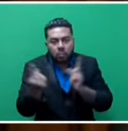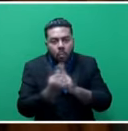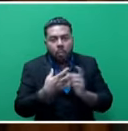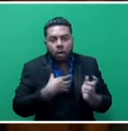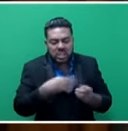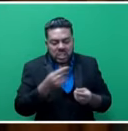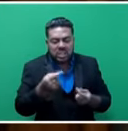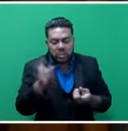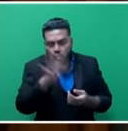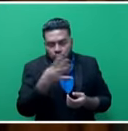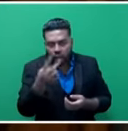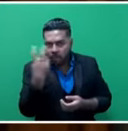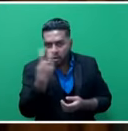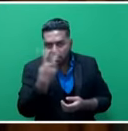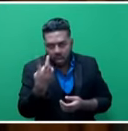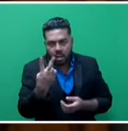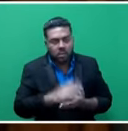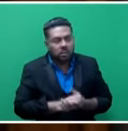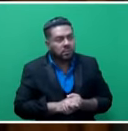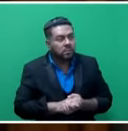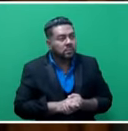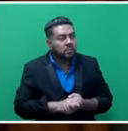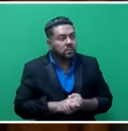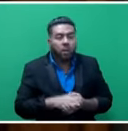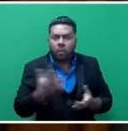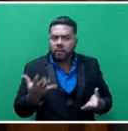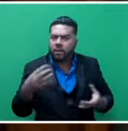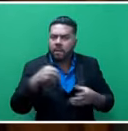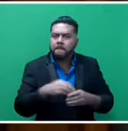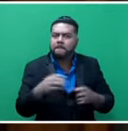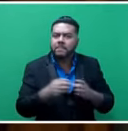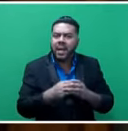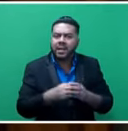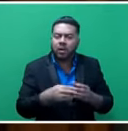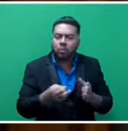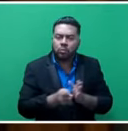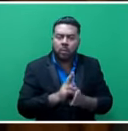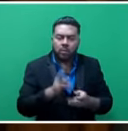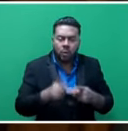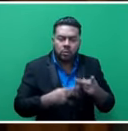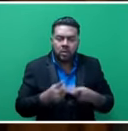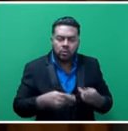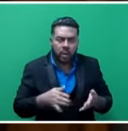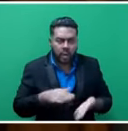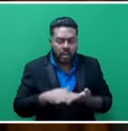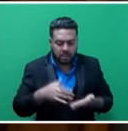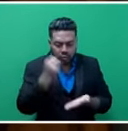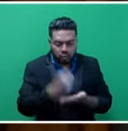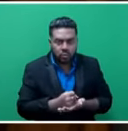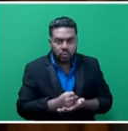allocations. The ministry has also designed and implemented a bank reconciliation process which will help ensure that all